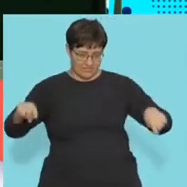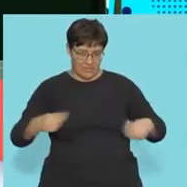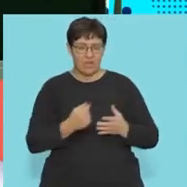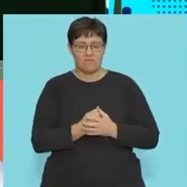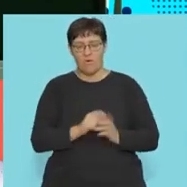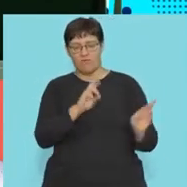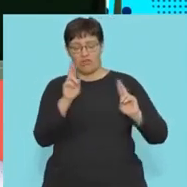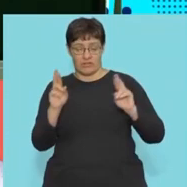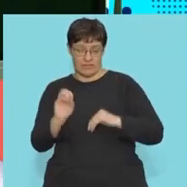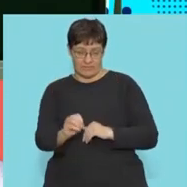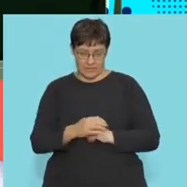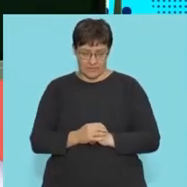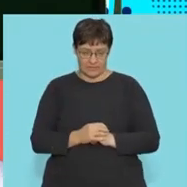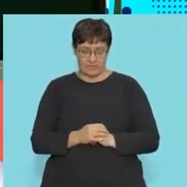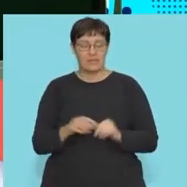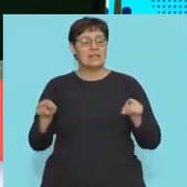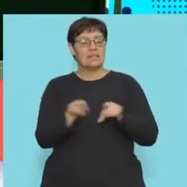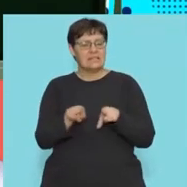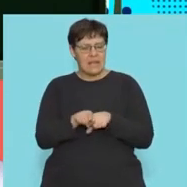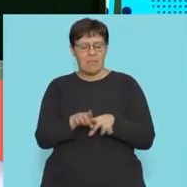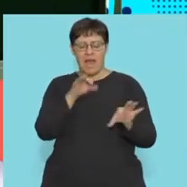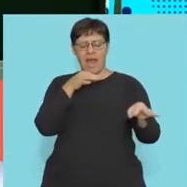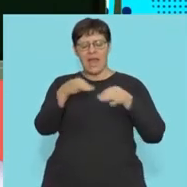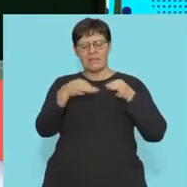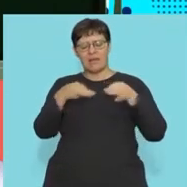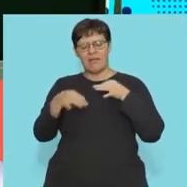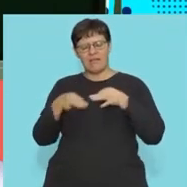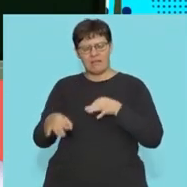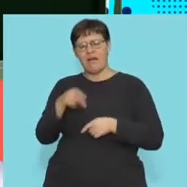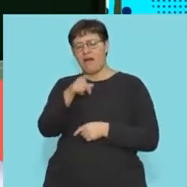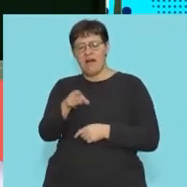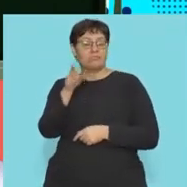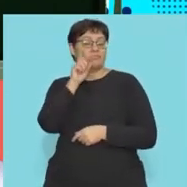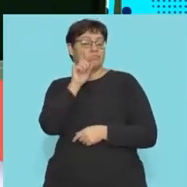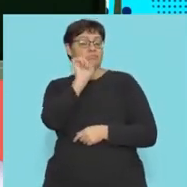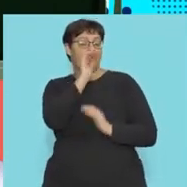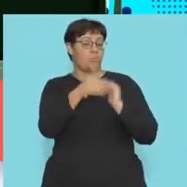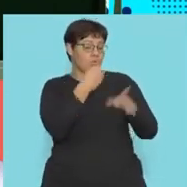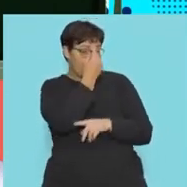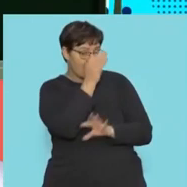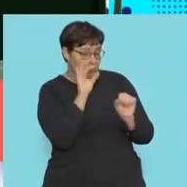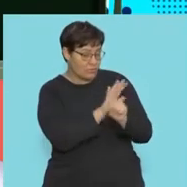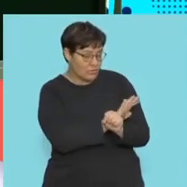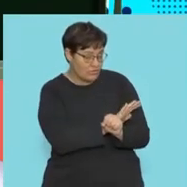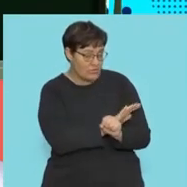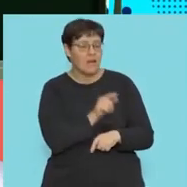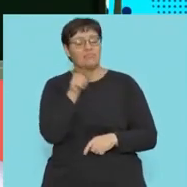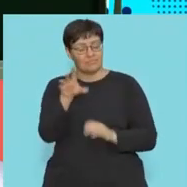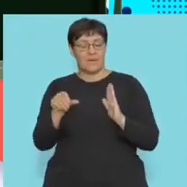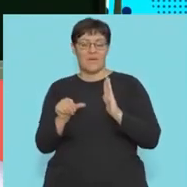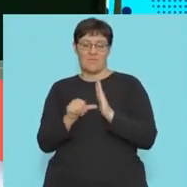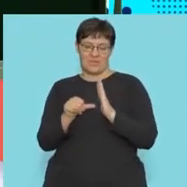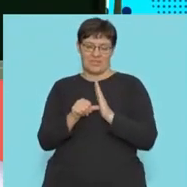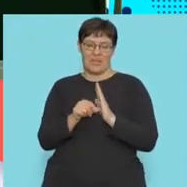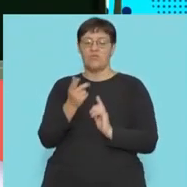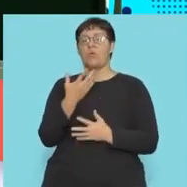different reactions. We've also looked at some descriptions that test the understanding of the process. And these, again, are important